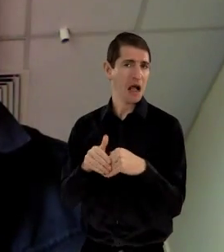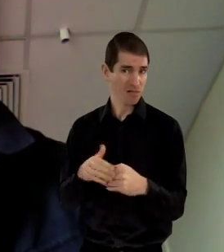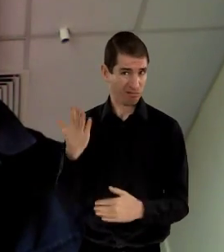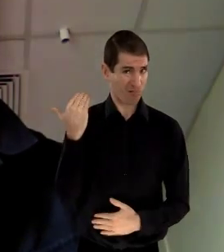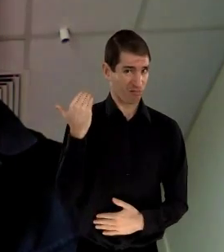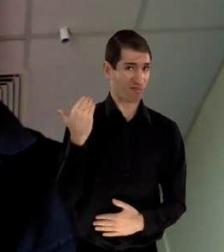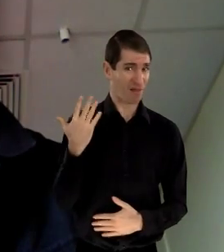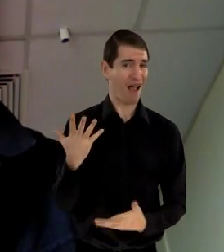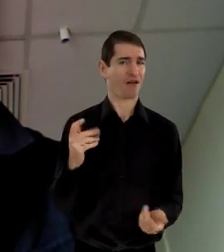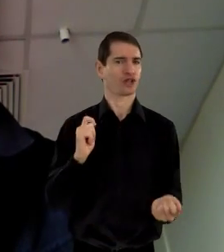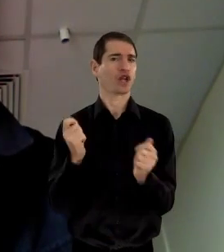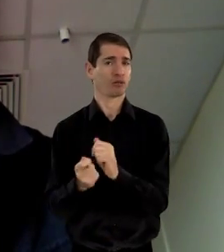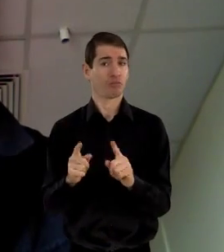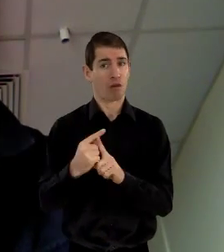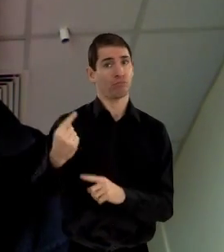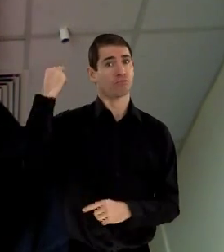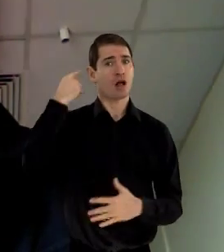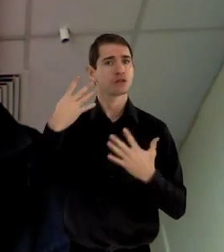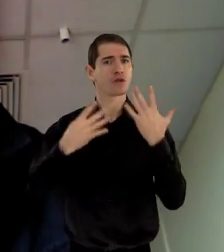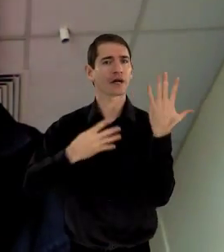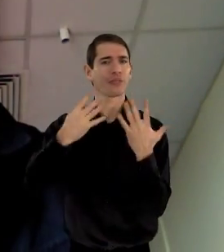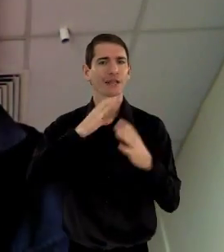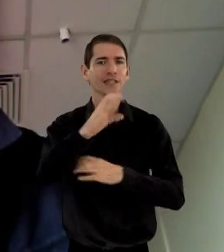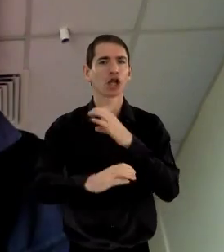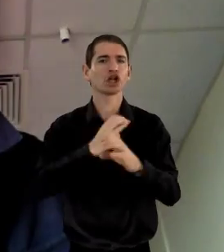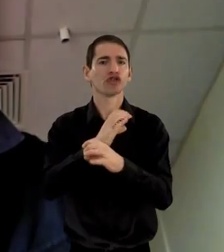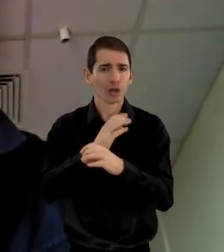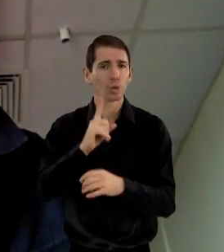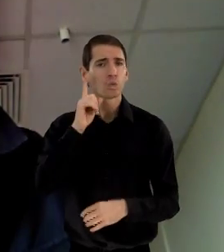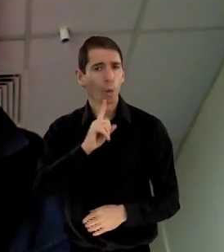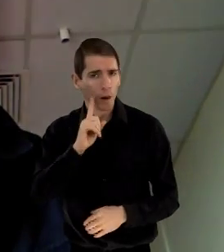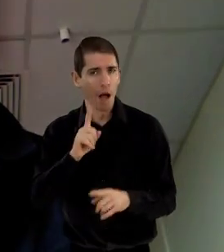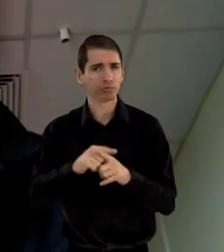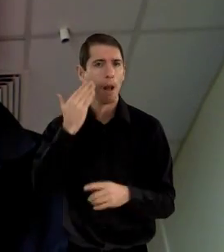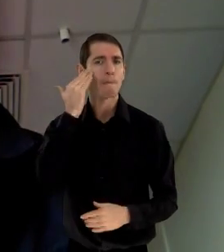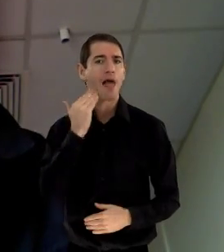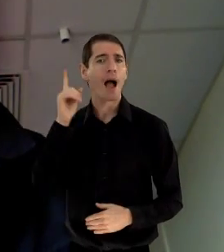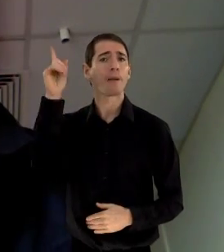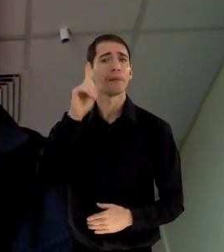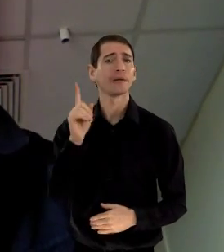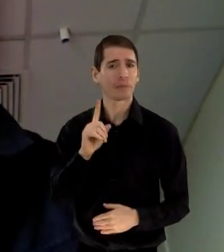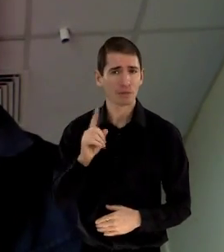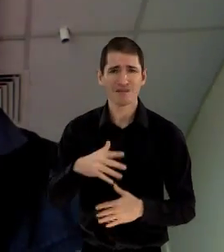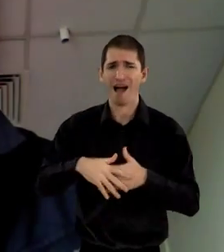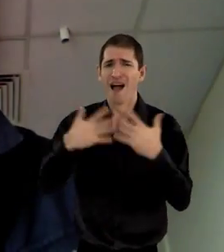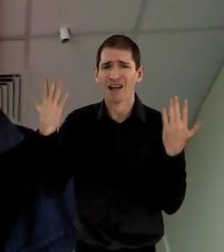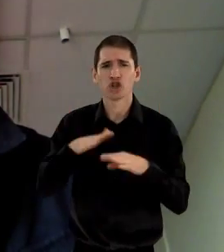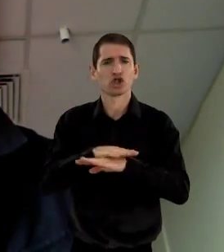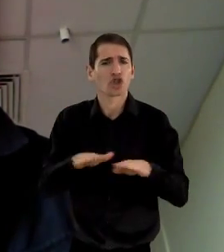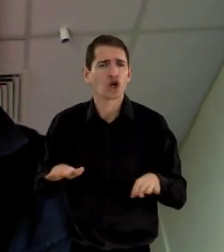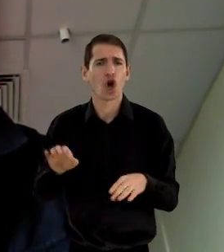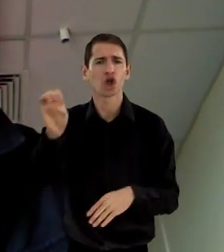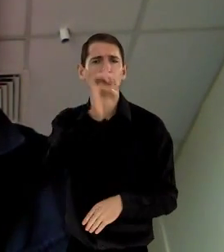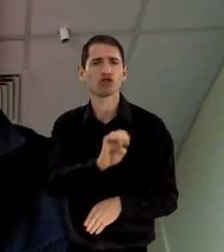defined as impaired. And in the 19th century, women and